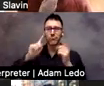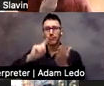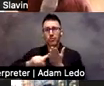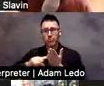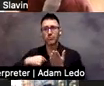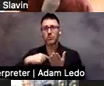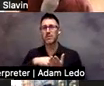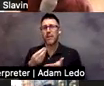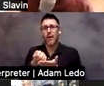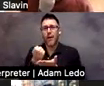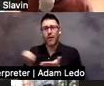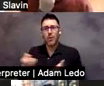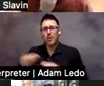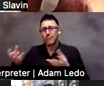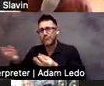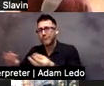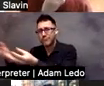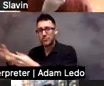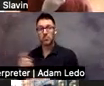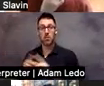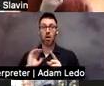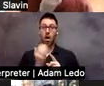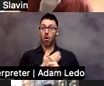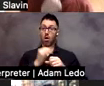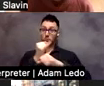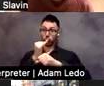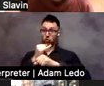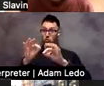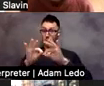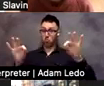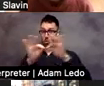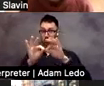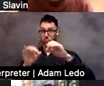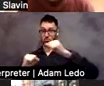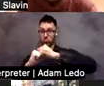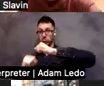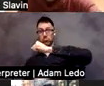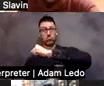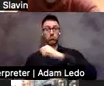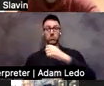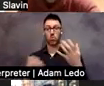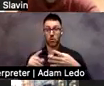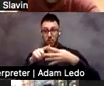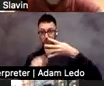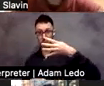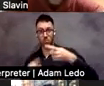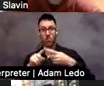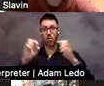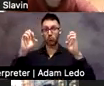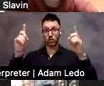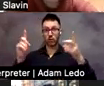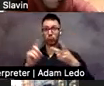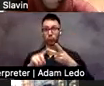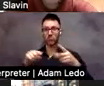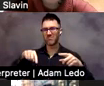But the pillars to our institute are education, doing workshops and trainings like this. Leadership by bringing